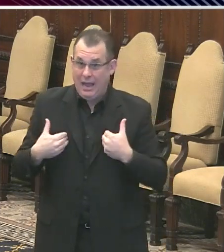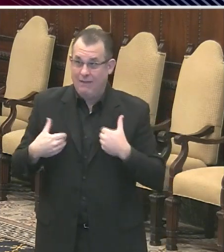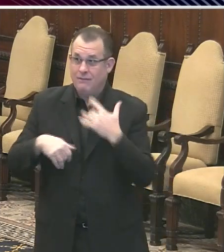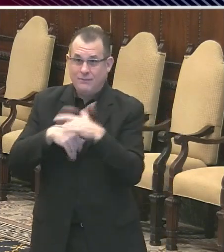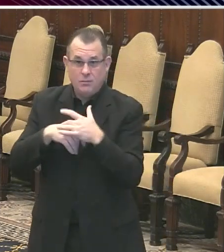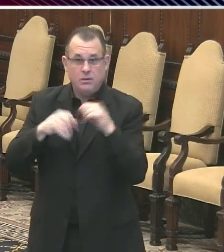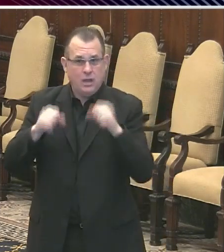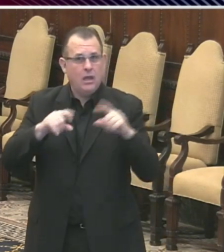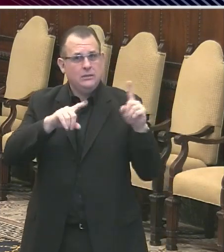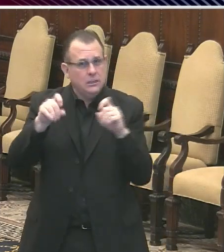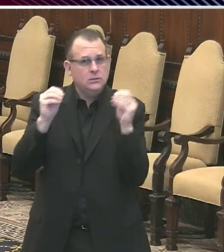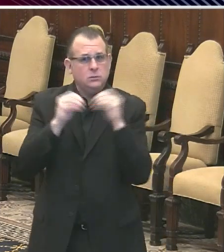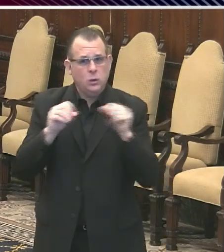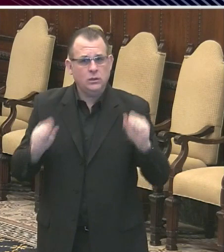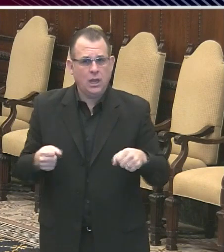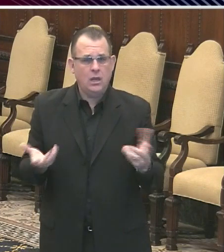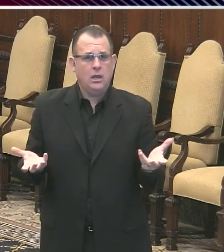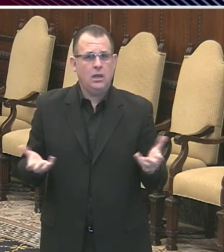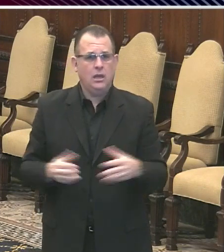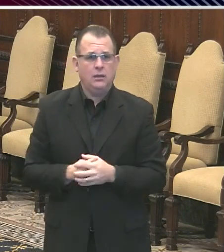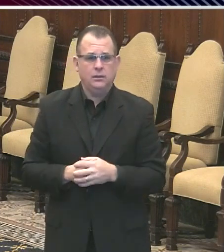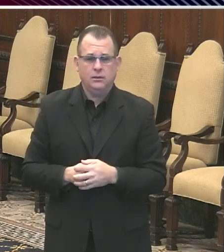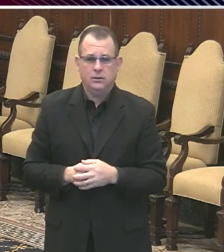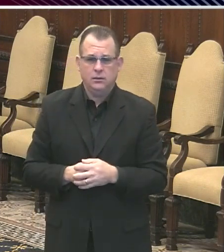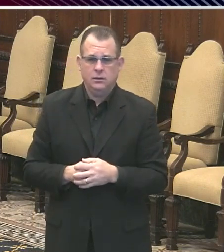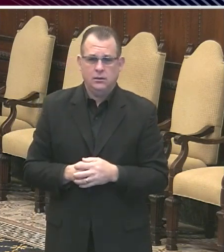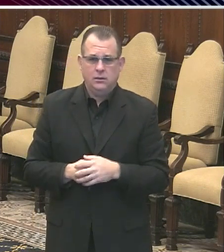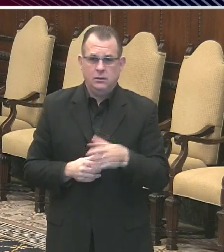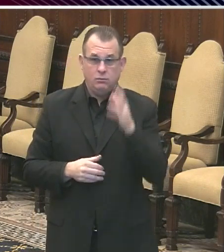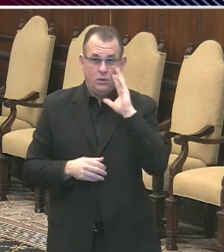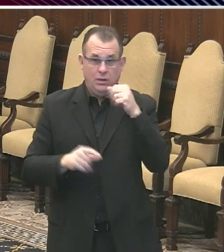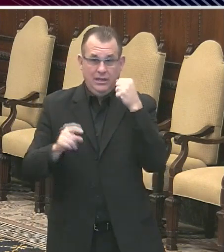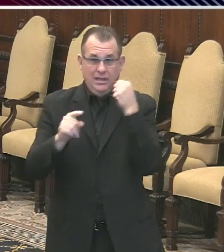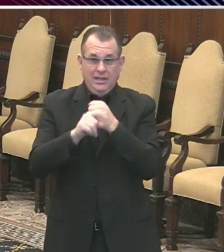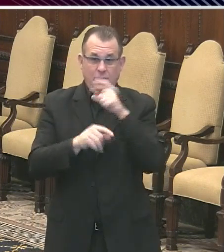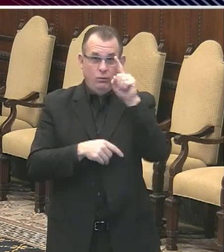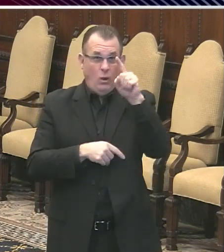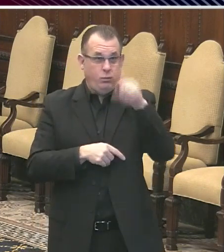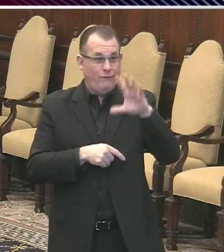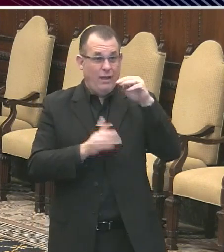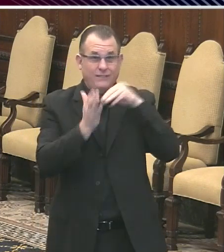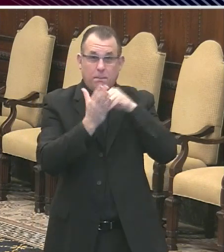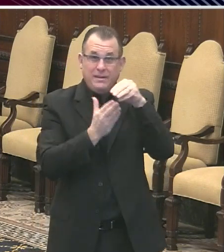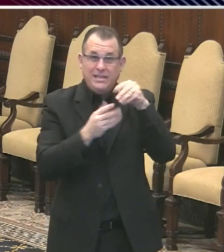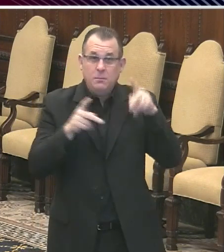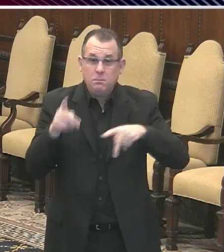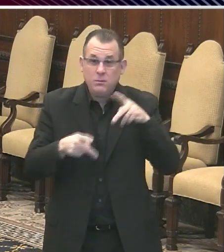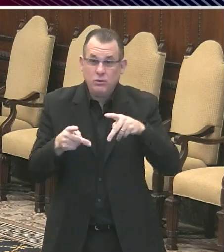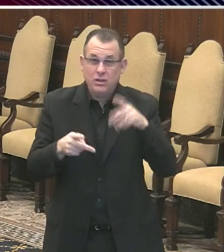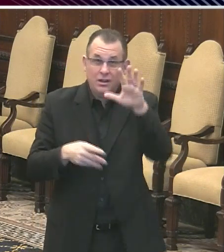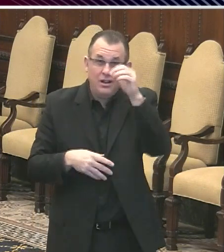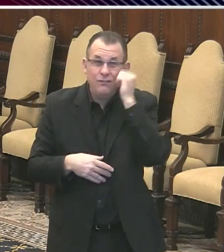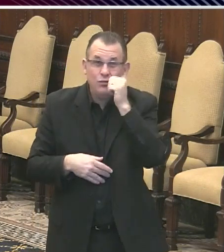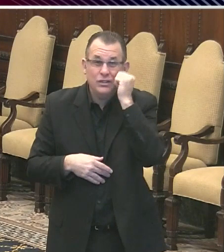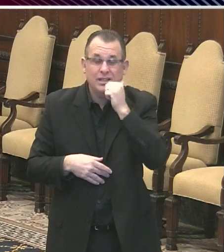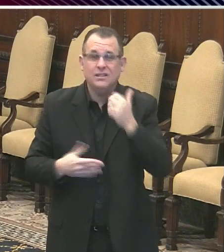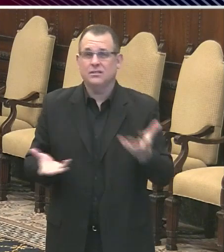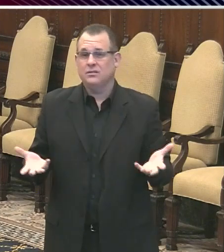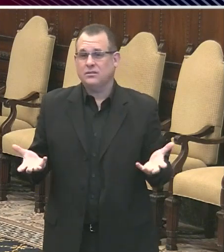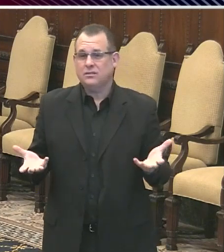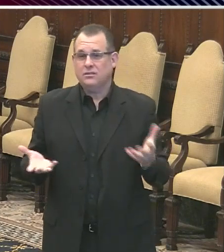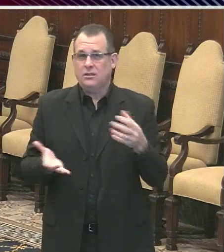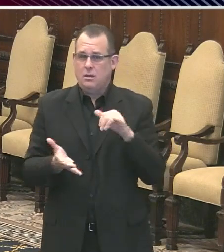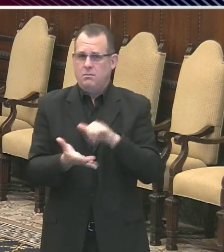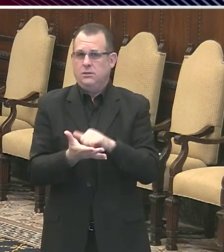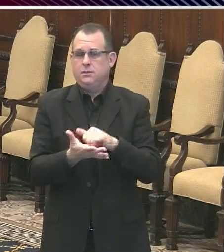million tests every single day in Philadelphia, ever. So, we're always going to have to have some reason for doing this, and we're going to have it for people for whom the information